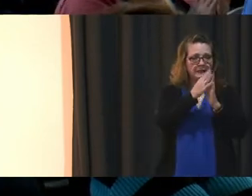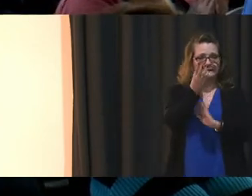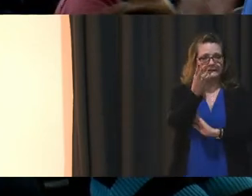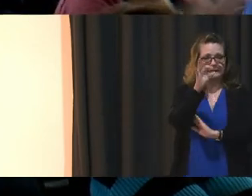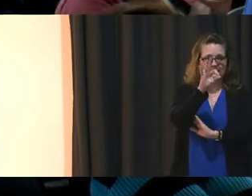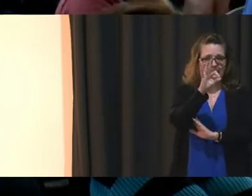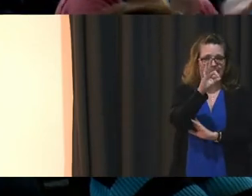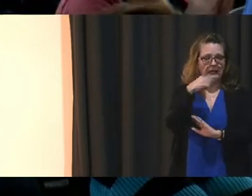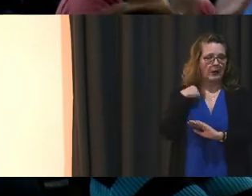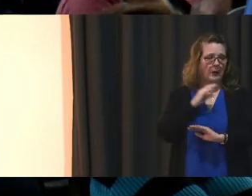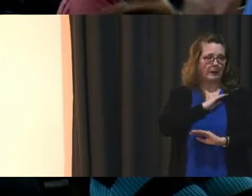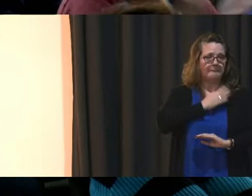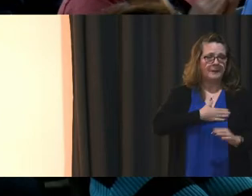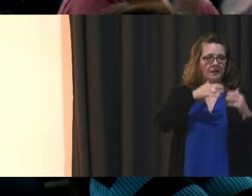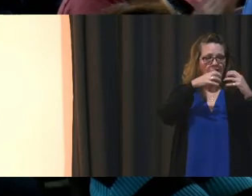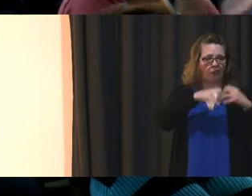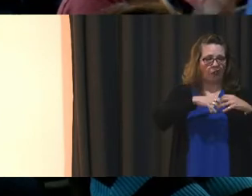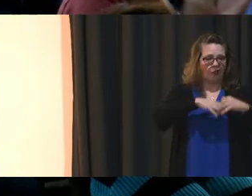replaced.